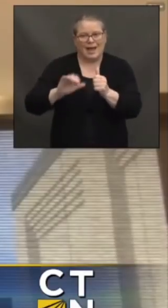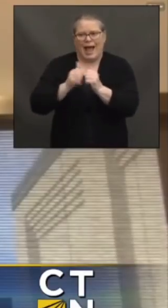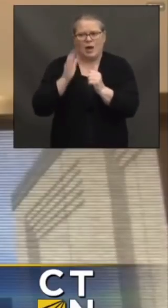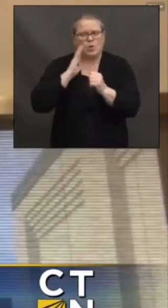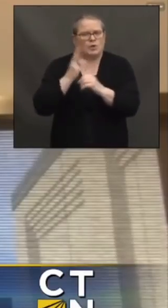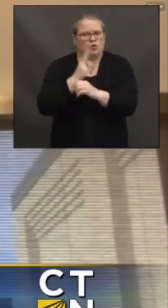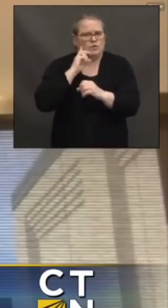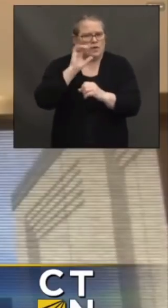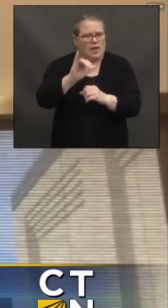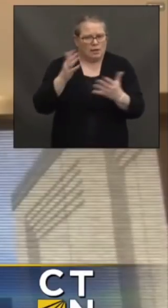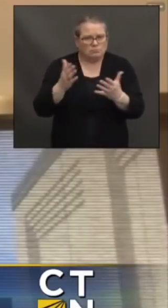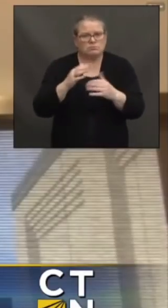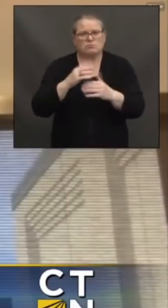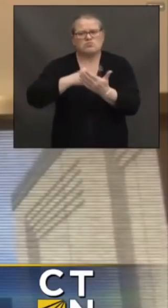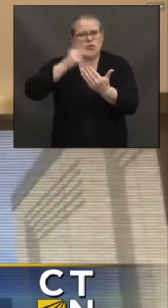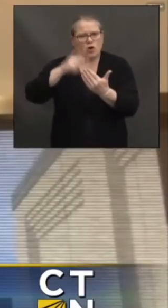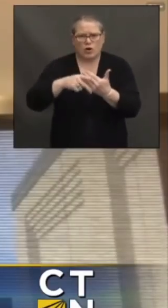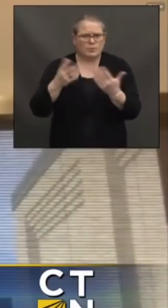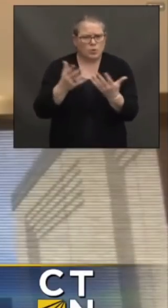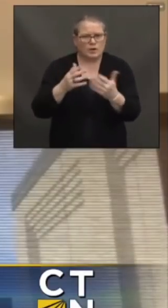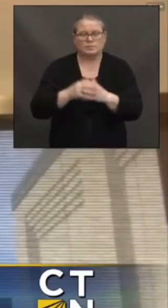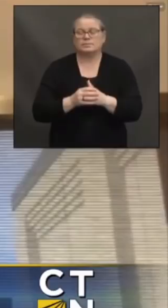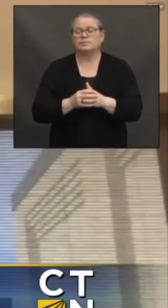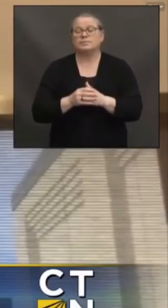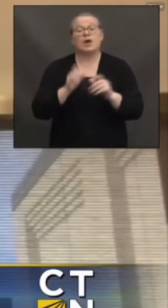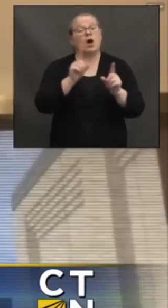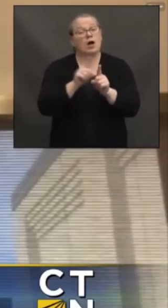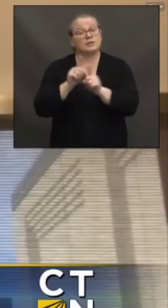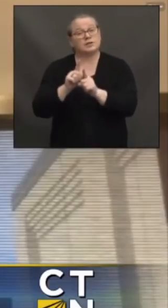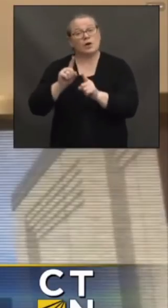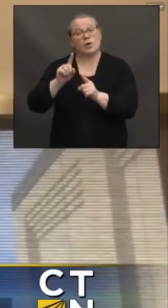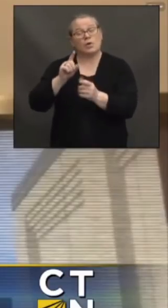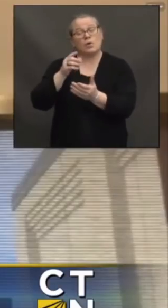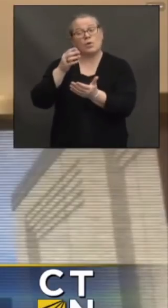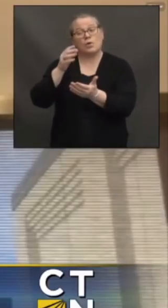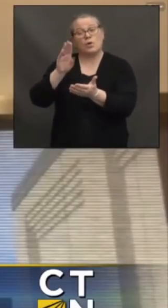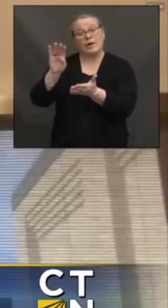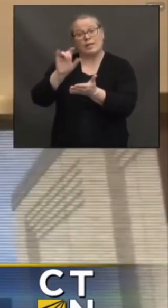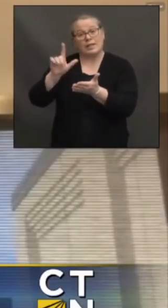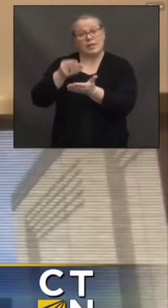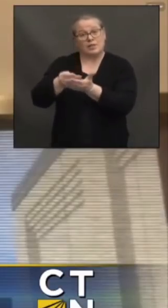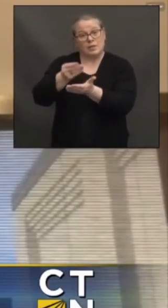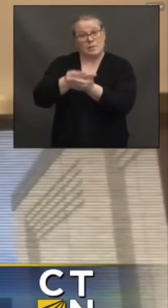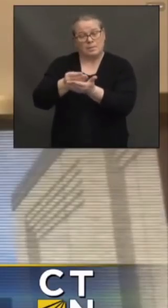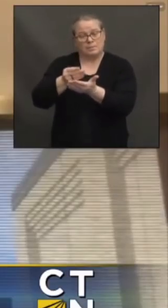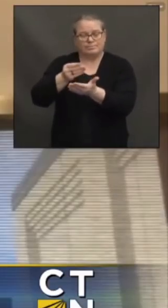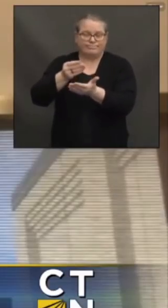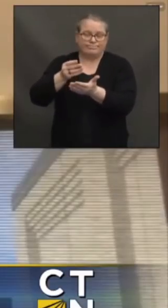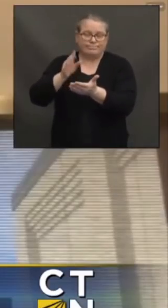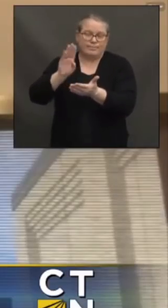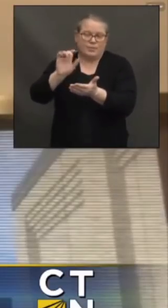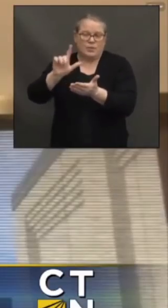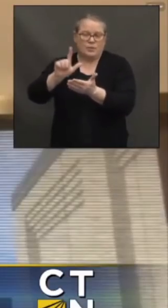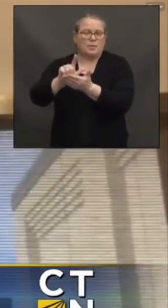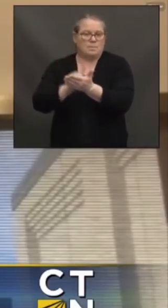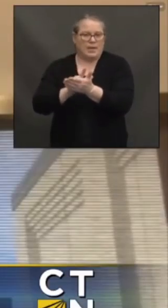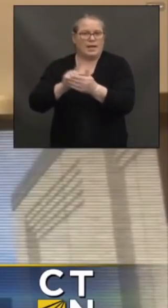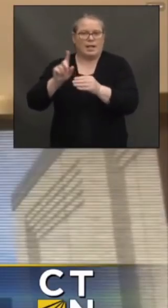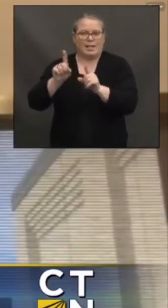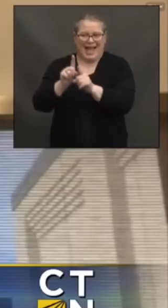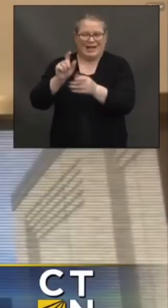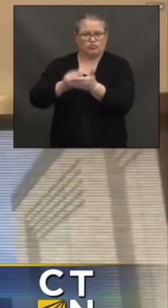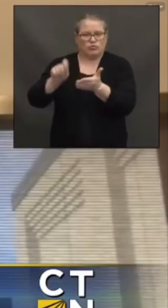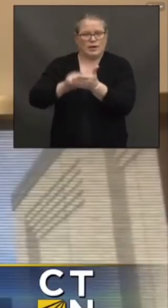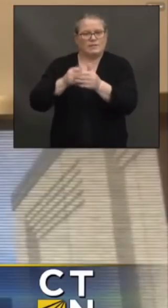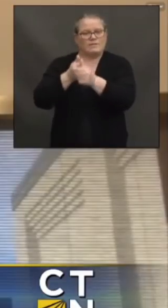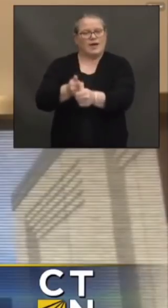the bill as currently drafted does not really adhere to the current legislative process that we typically follow when we're appropriating funds for spending,